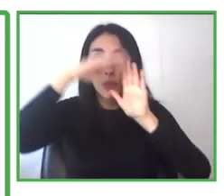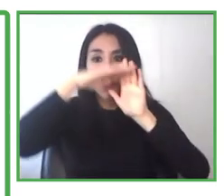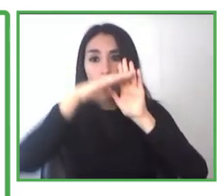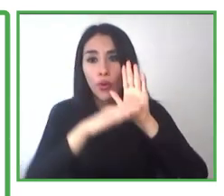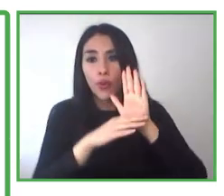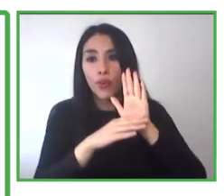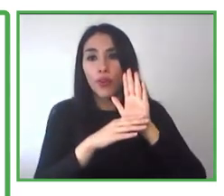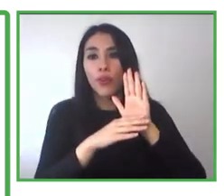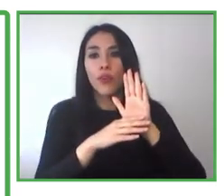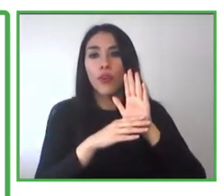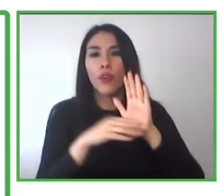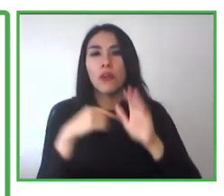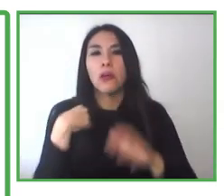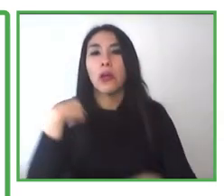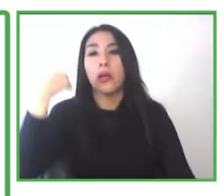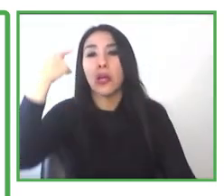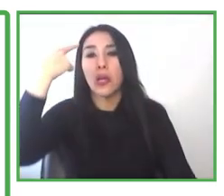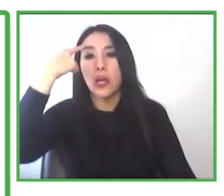Providencia.